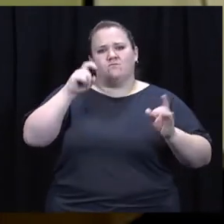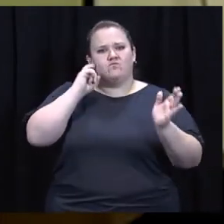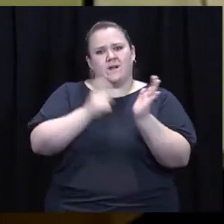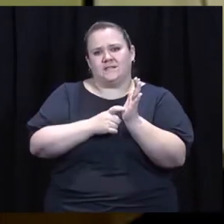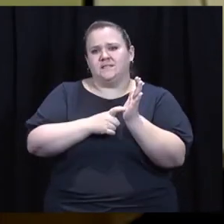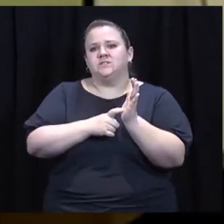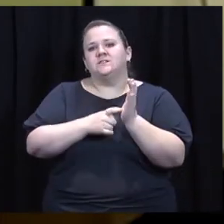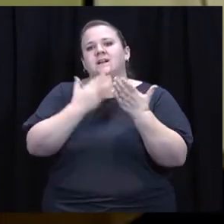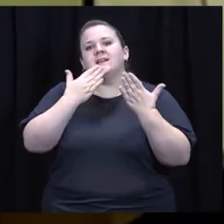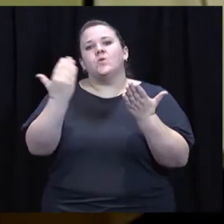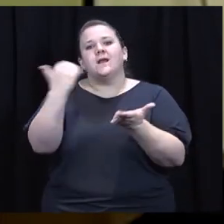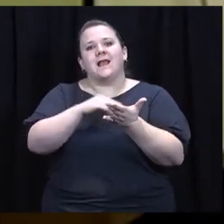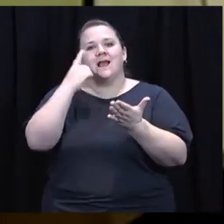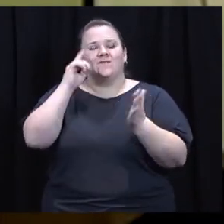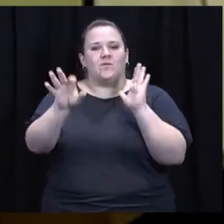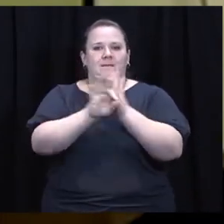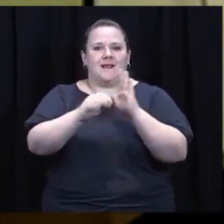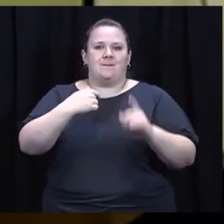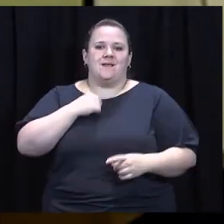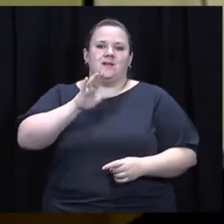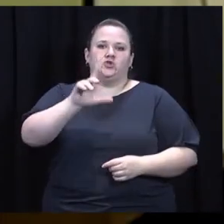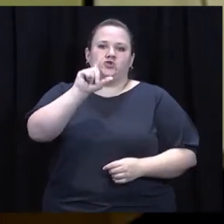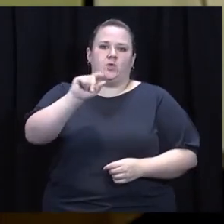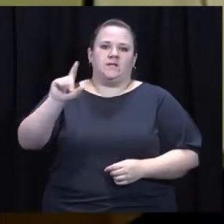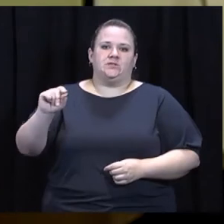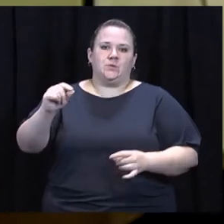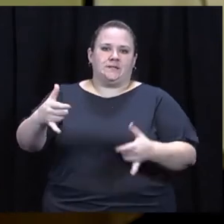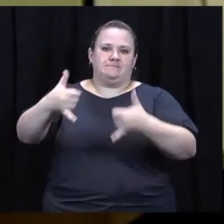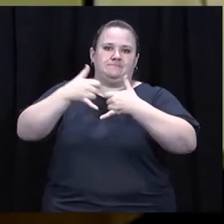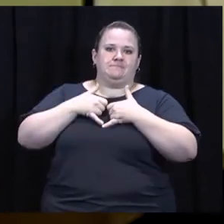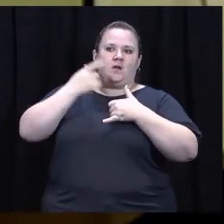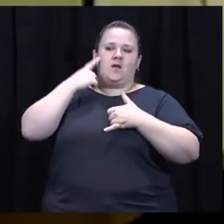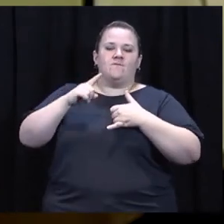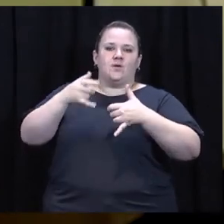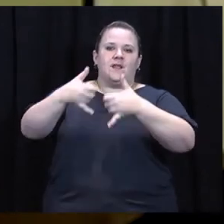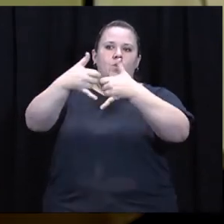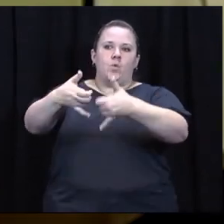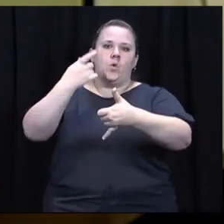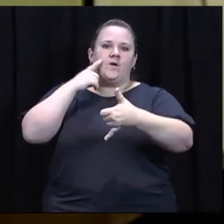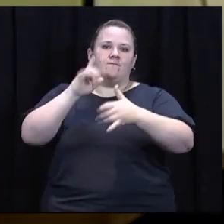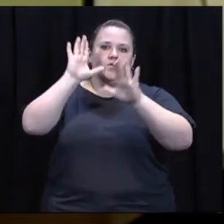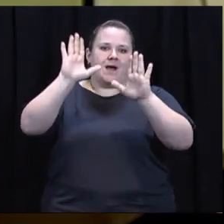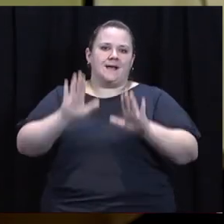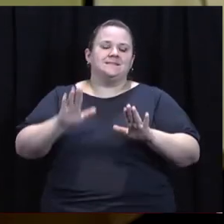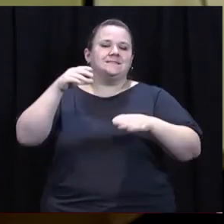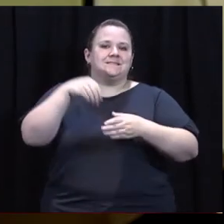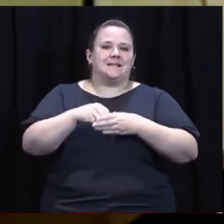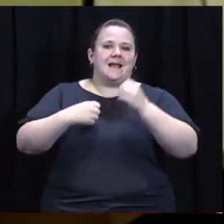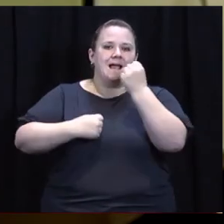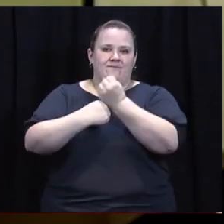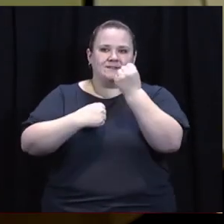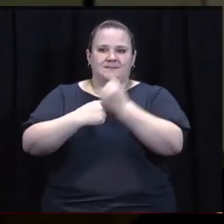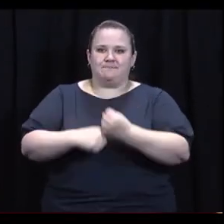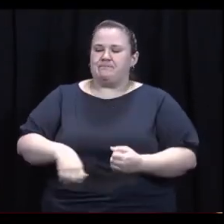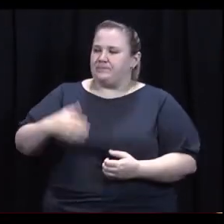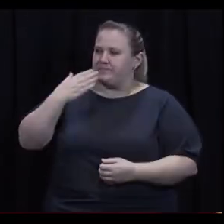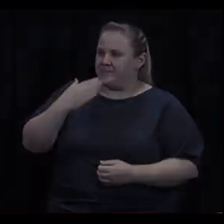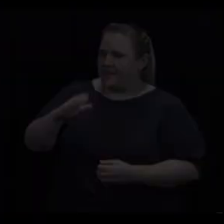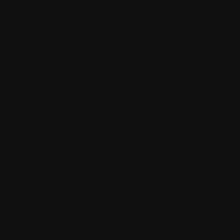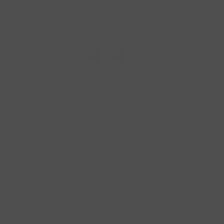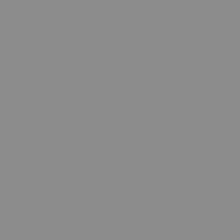I'm so grateful for this recognition. Thank you again for choosing me as your 2020 recipient of the Award of Excellence in Advocacy.